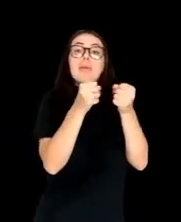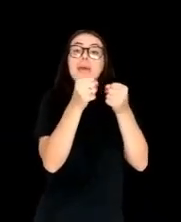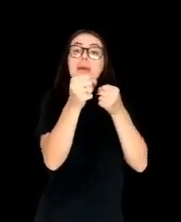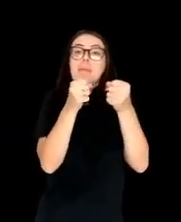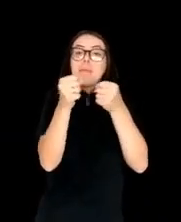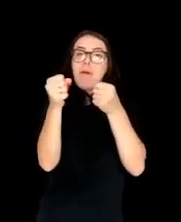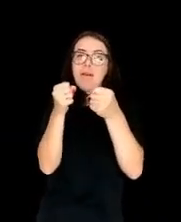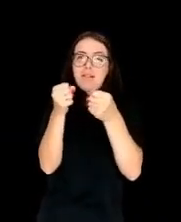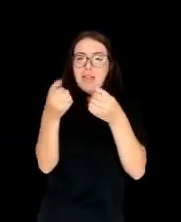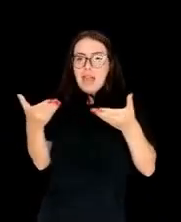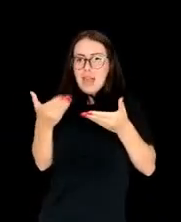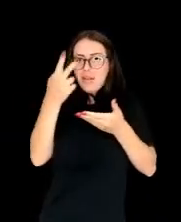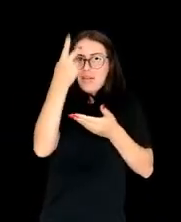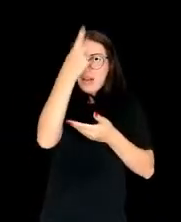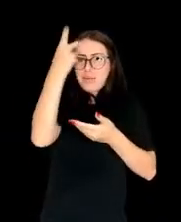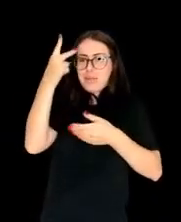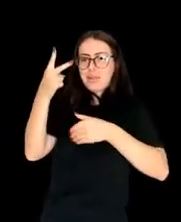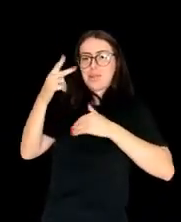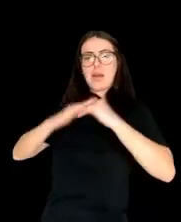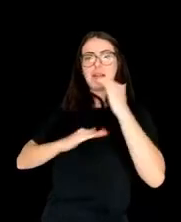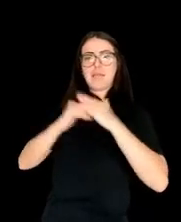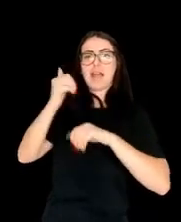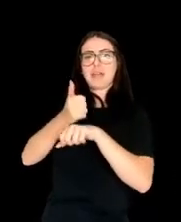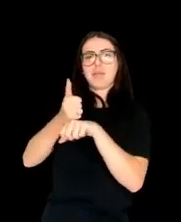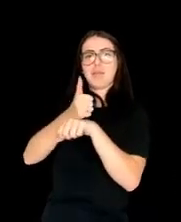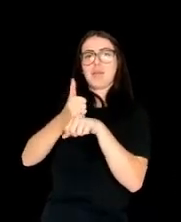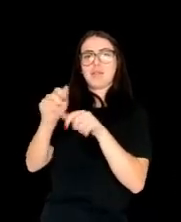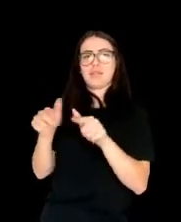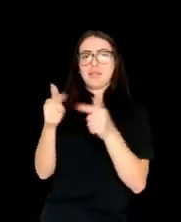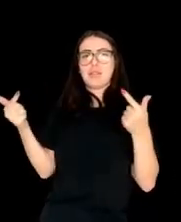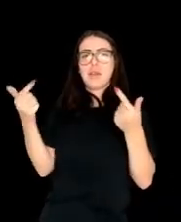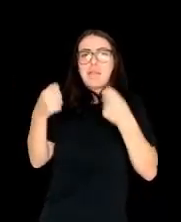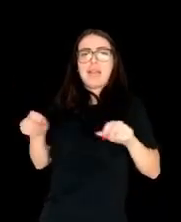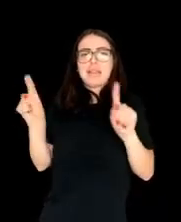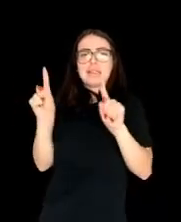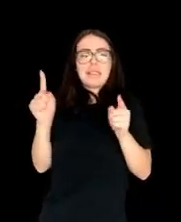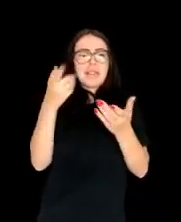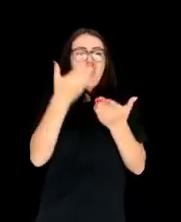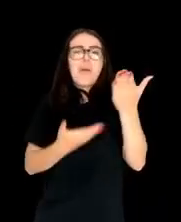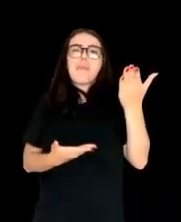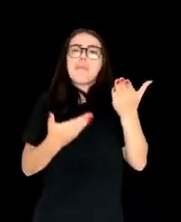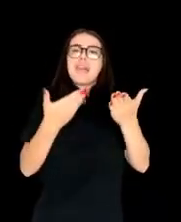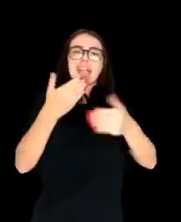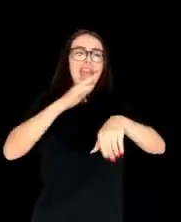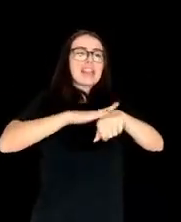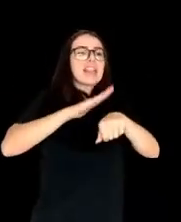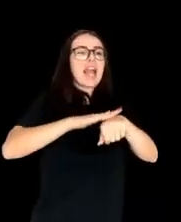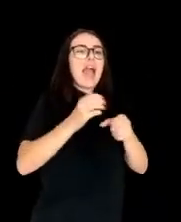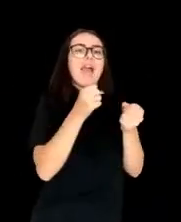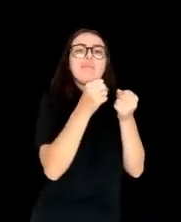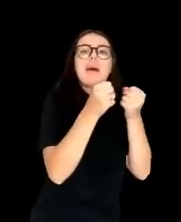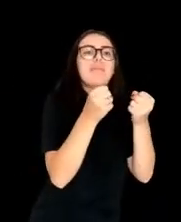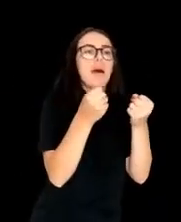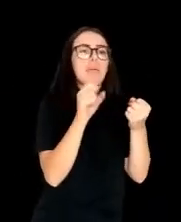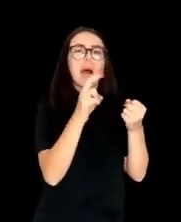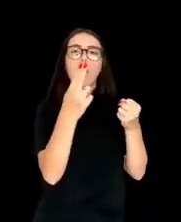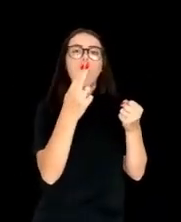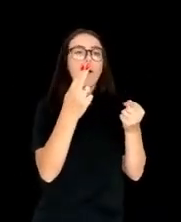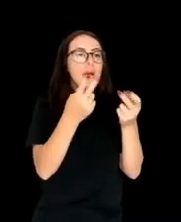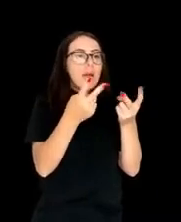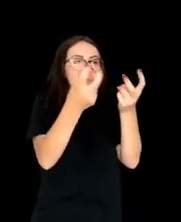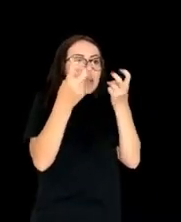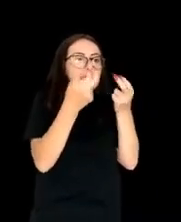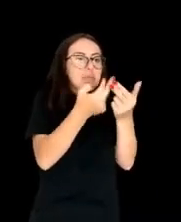recognizing words and characters and searching and filtering and highlighting terms. They should be sifting through the end product of those